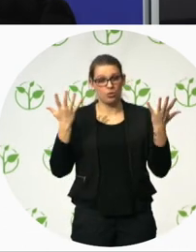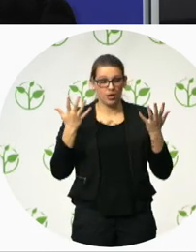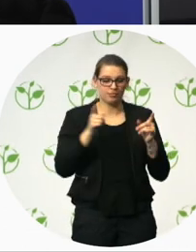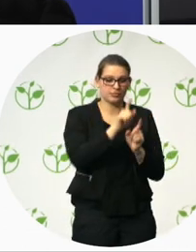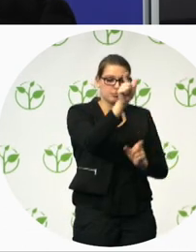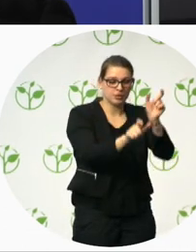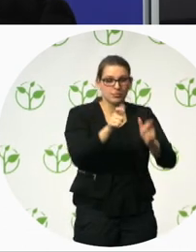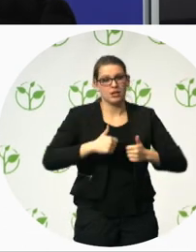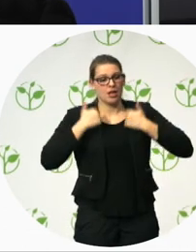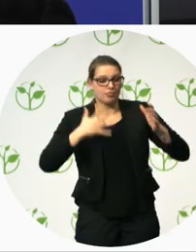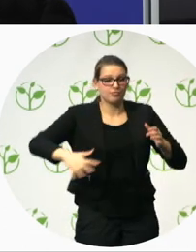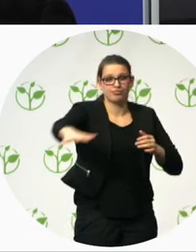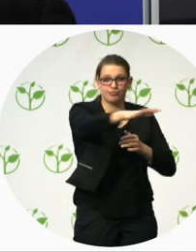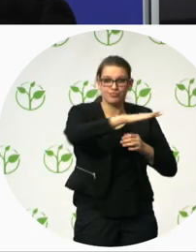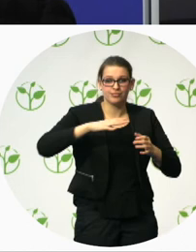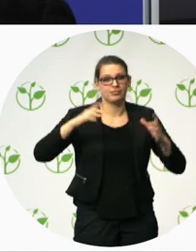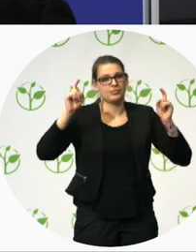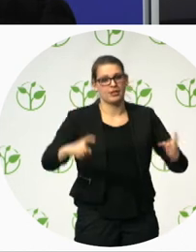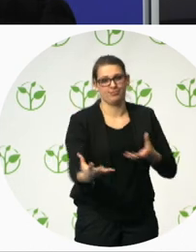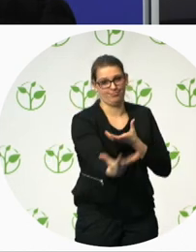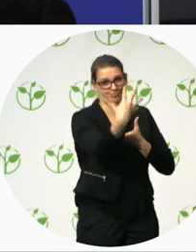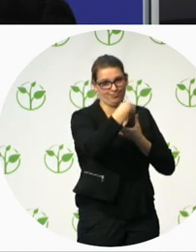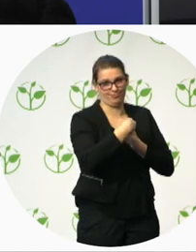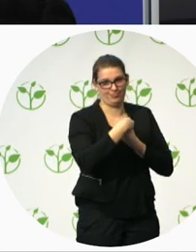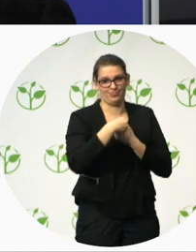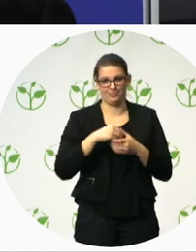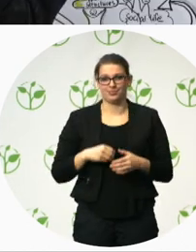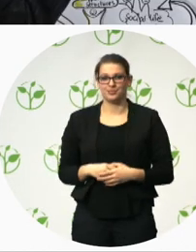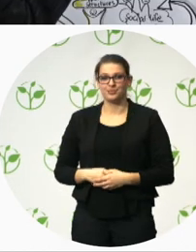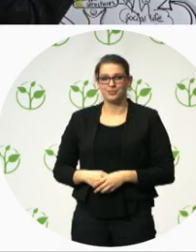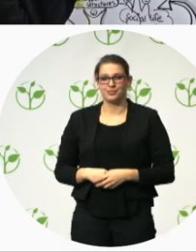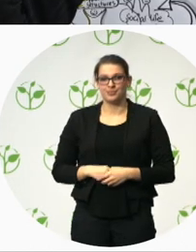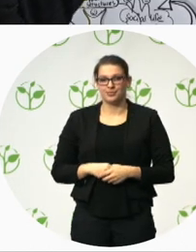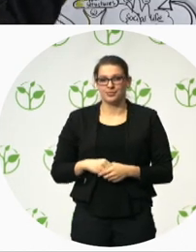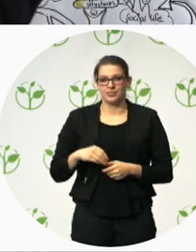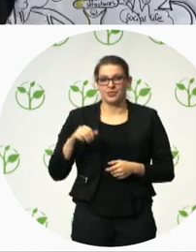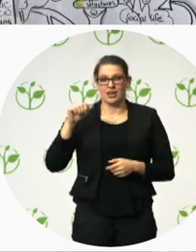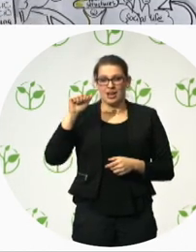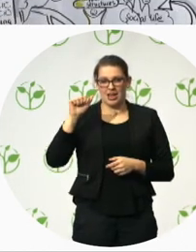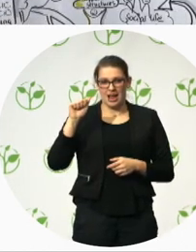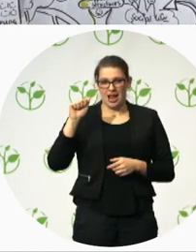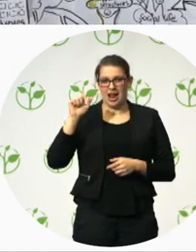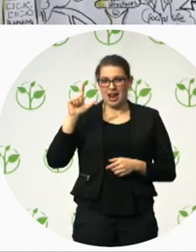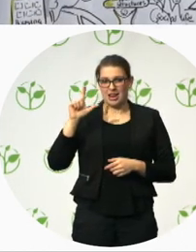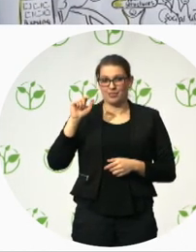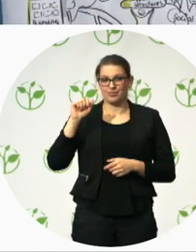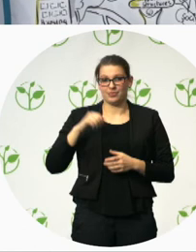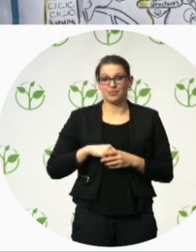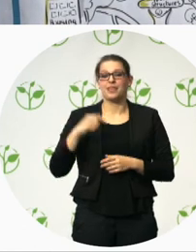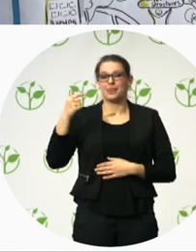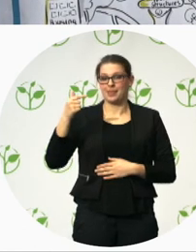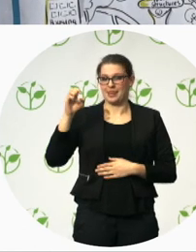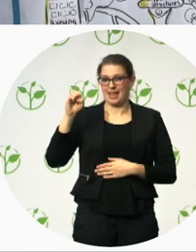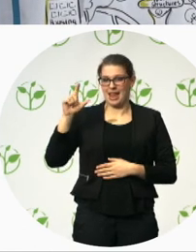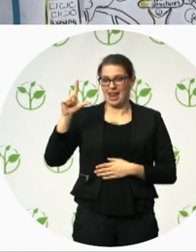Telemark. We heard that the Norwegians love walking. Now, for those of you who are from Austria, like me, we